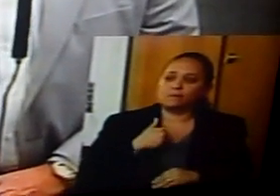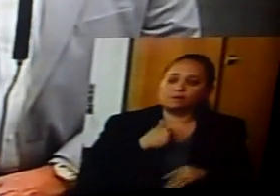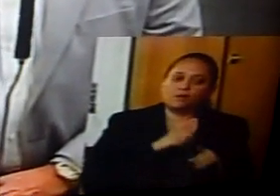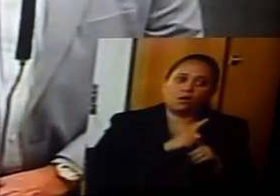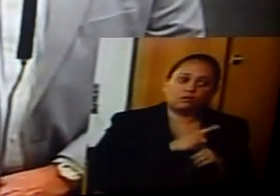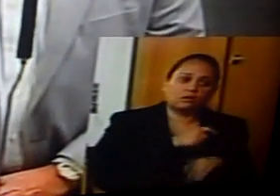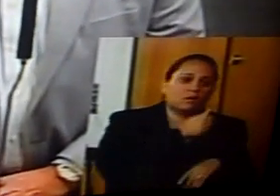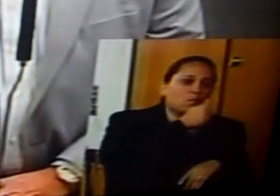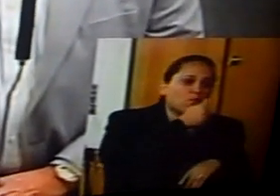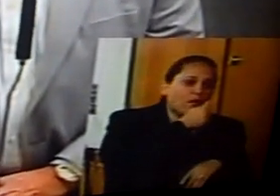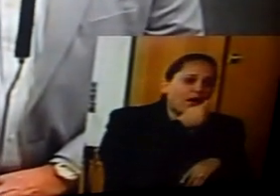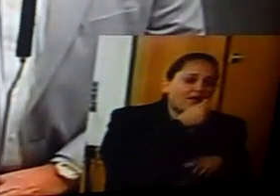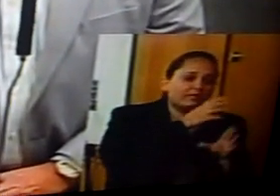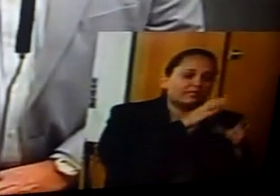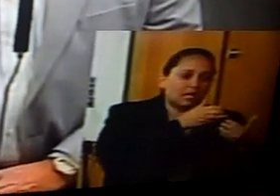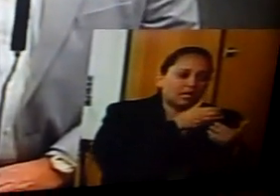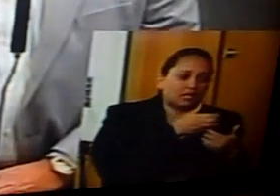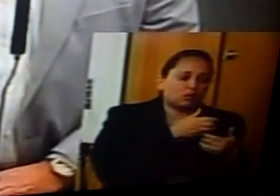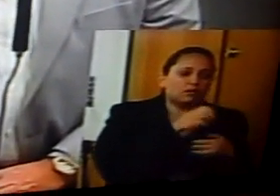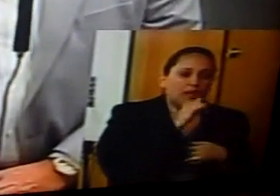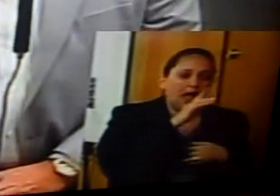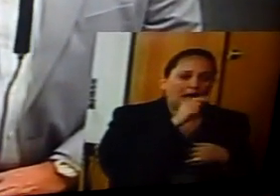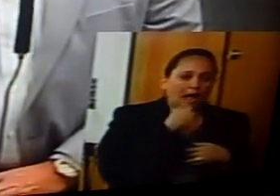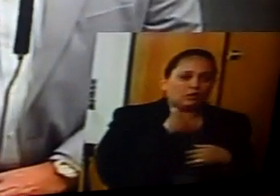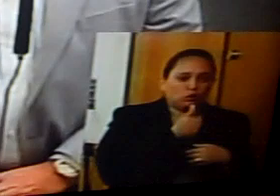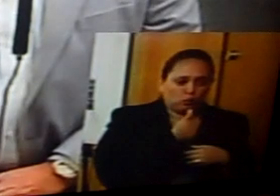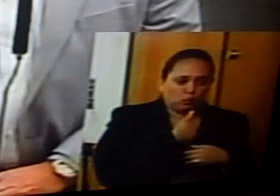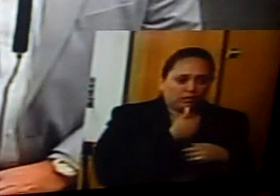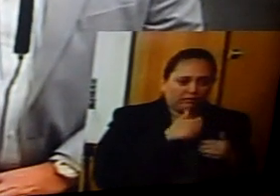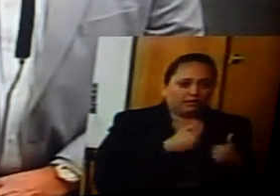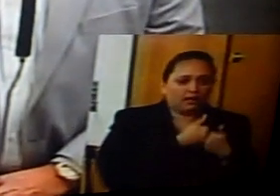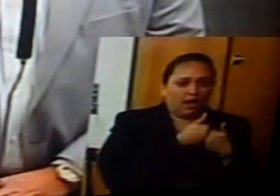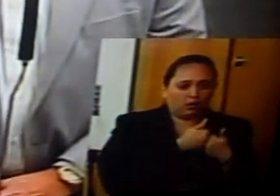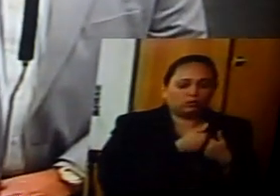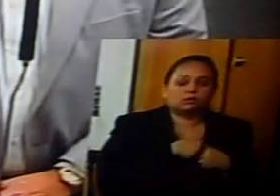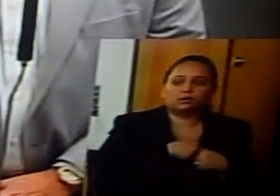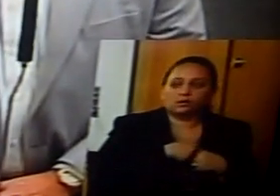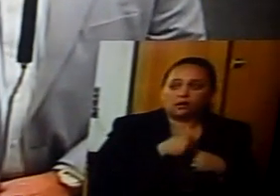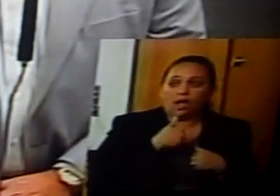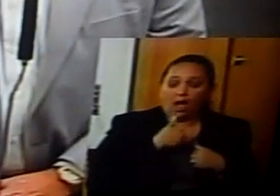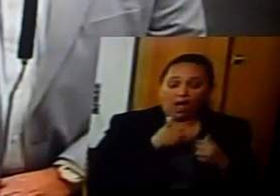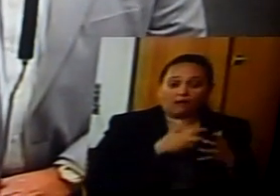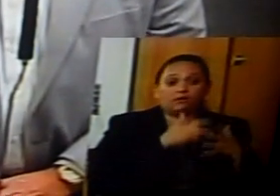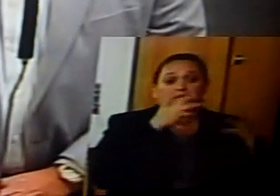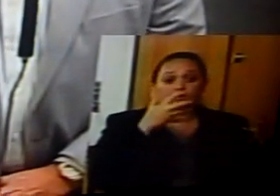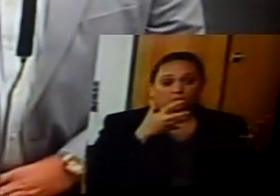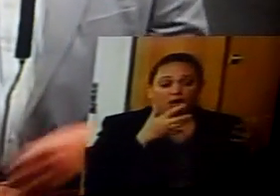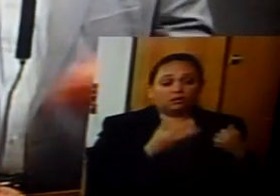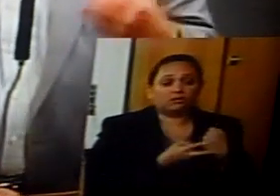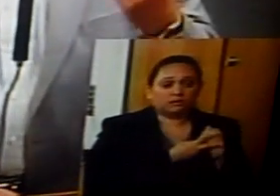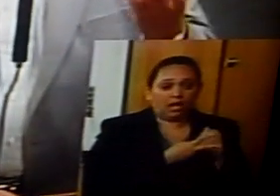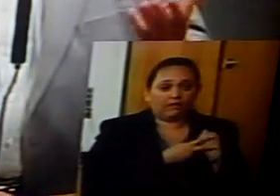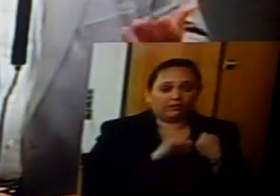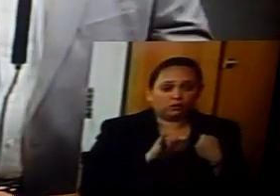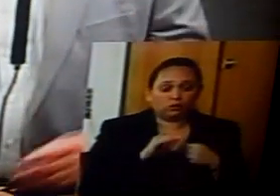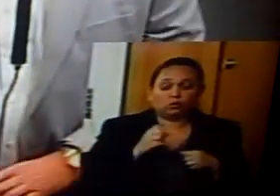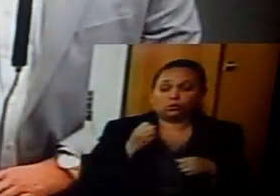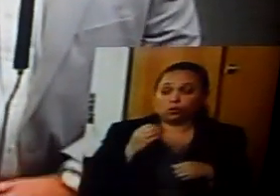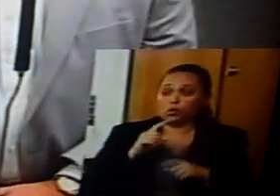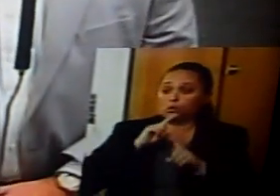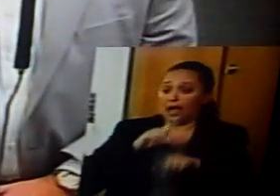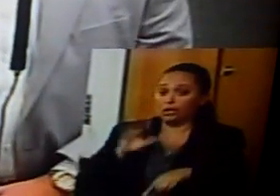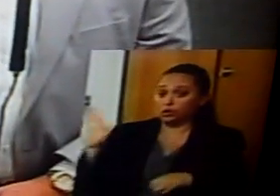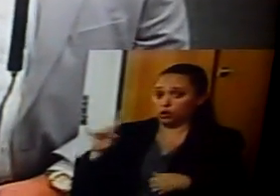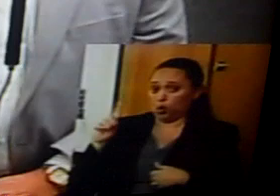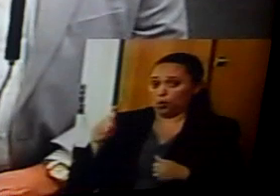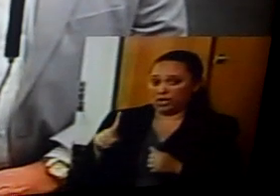sector, the accounts that we've tackled, they've had considerable amounts of savings. So to answer your question,